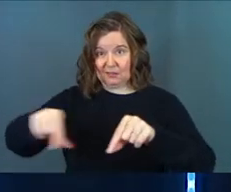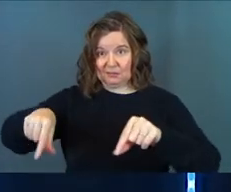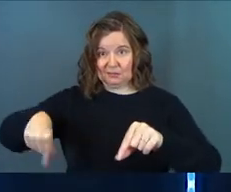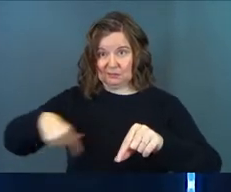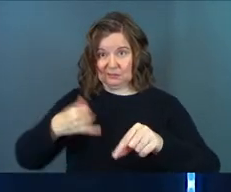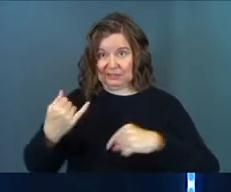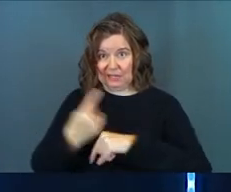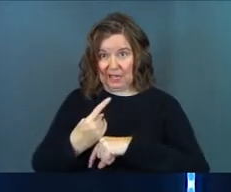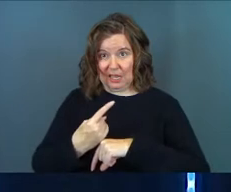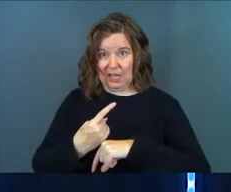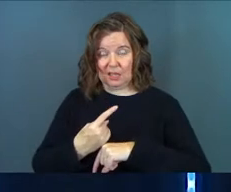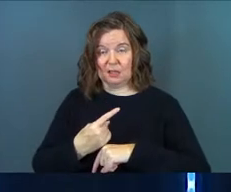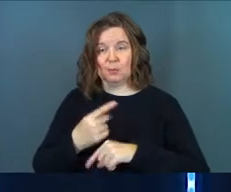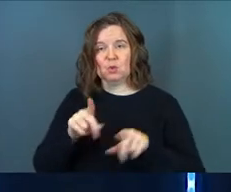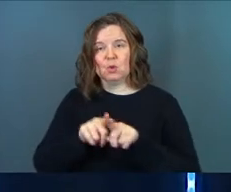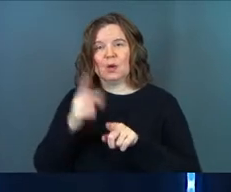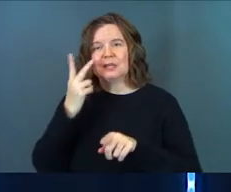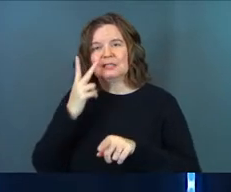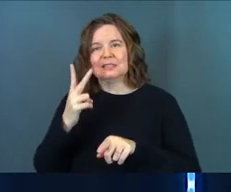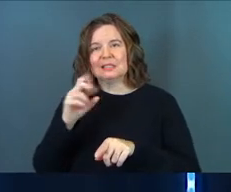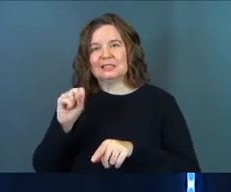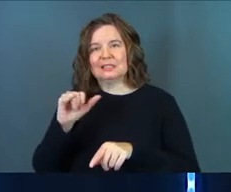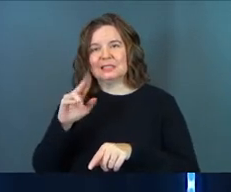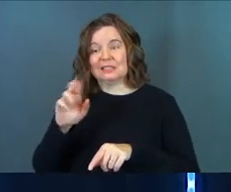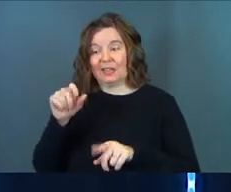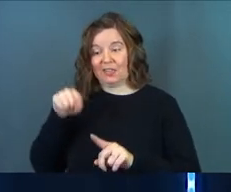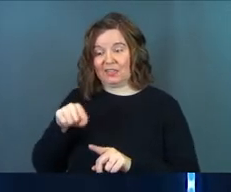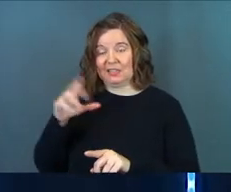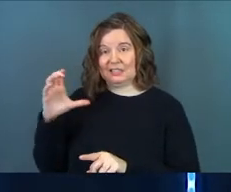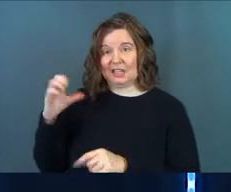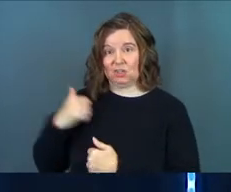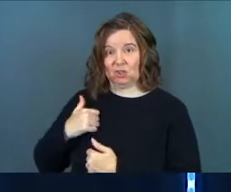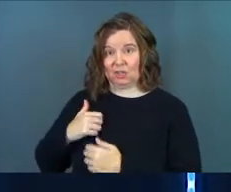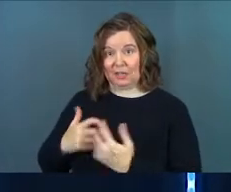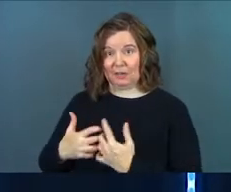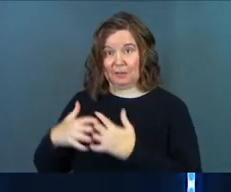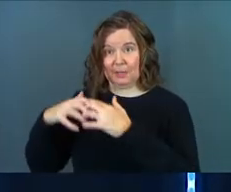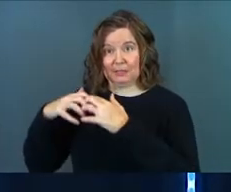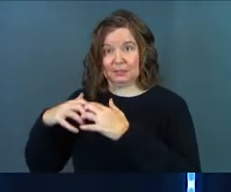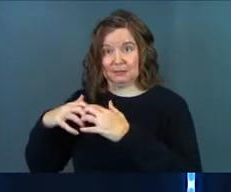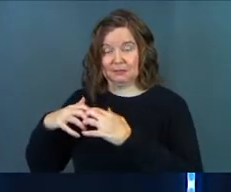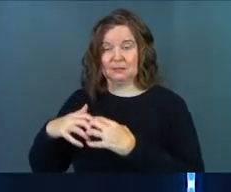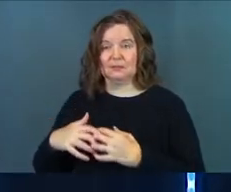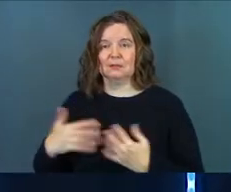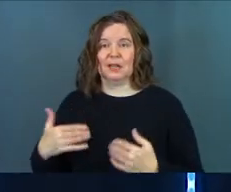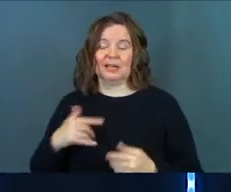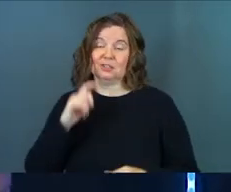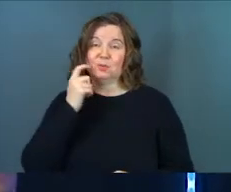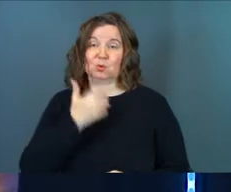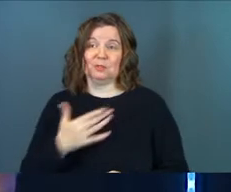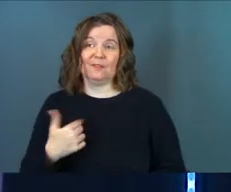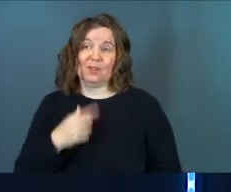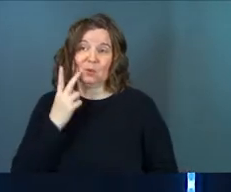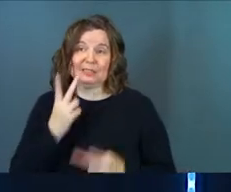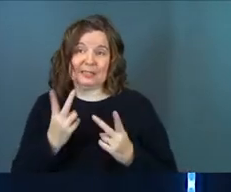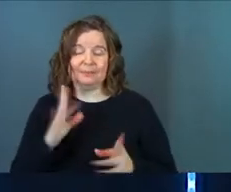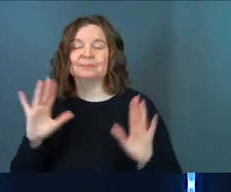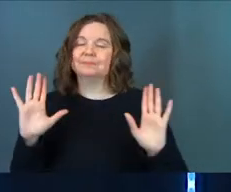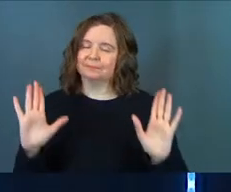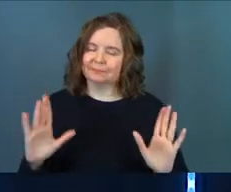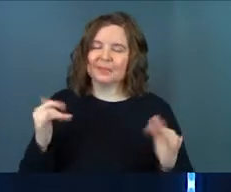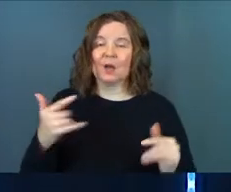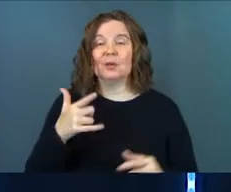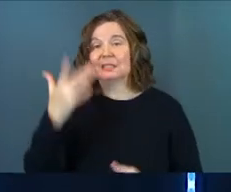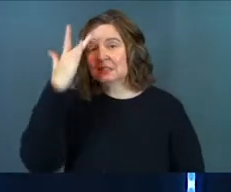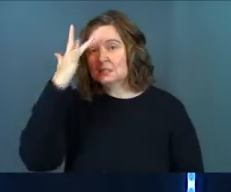them today, but you can also see this synagogue that this centurion built. And it's just some cool stuff that you can see. Now,